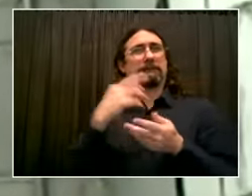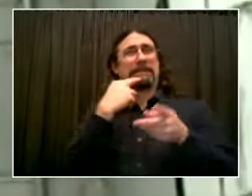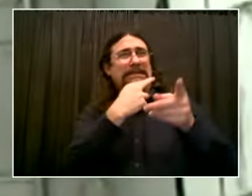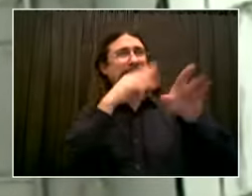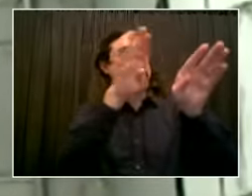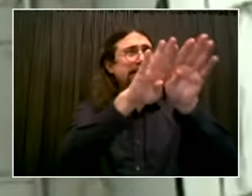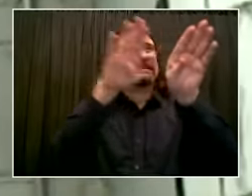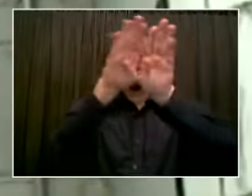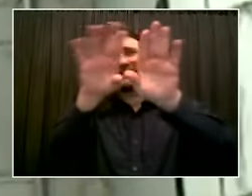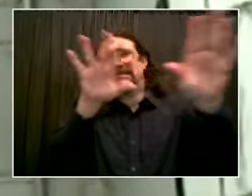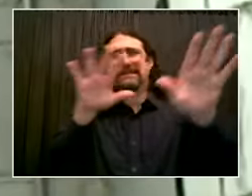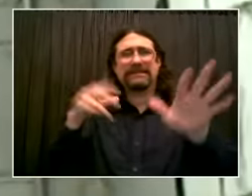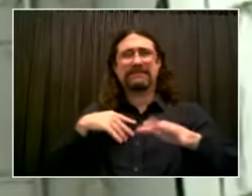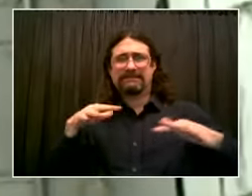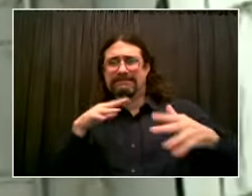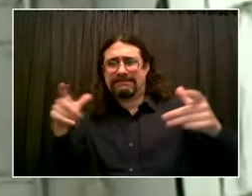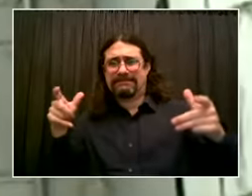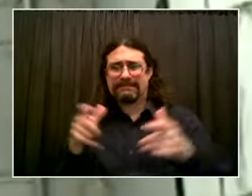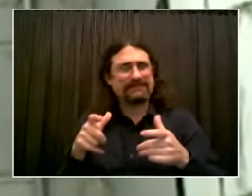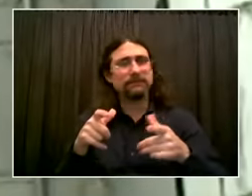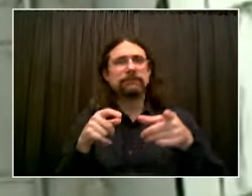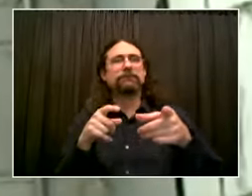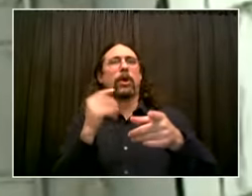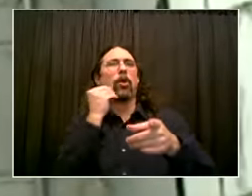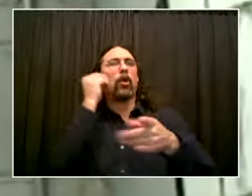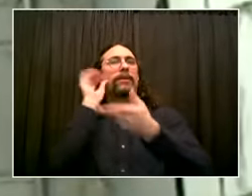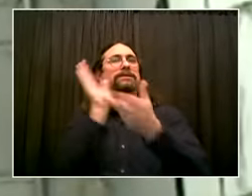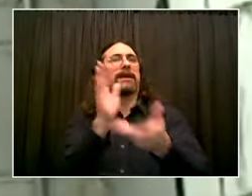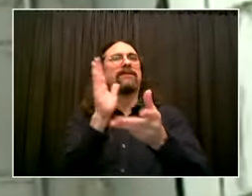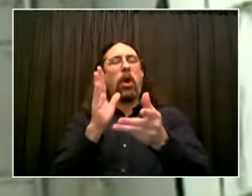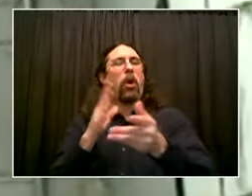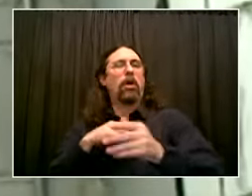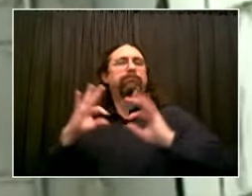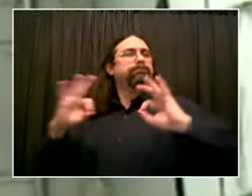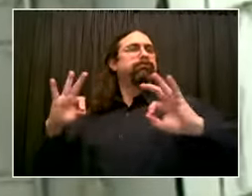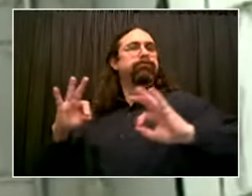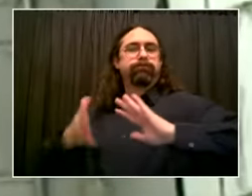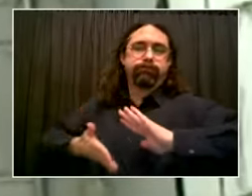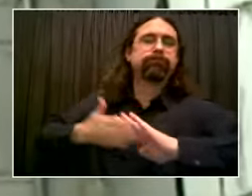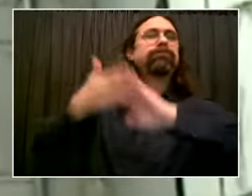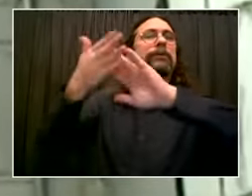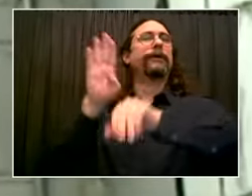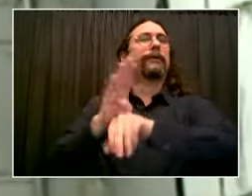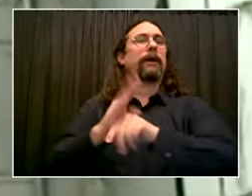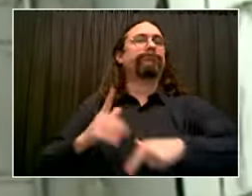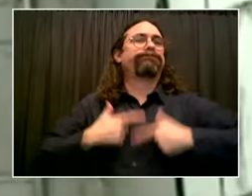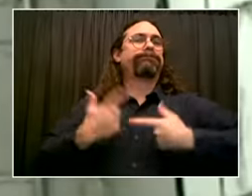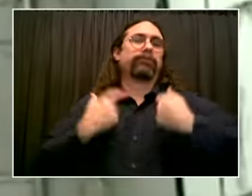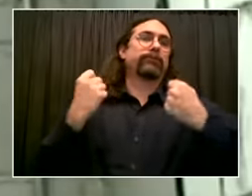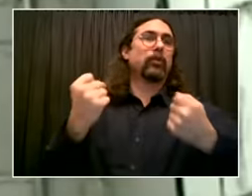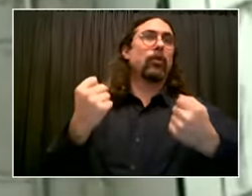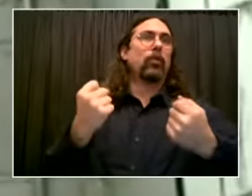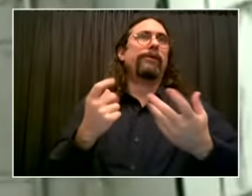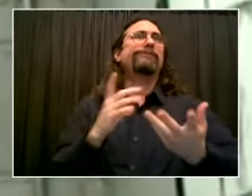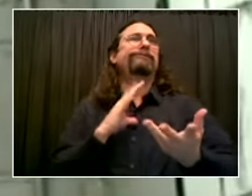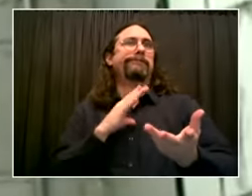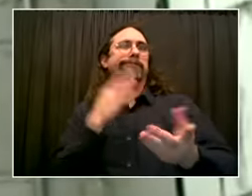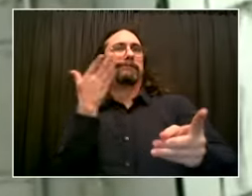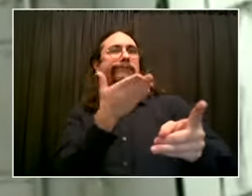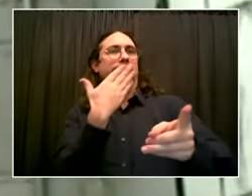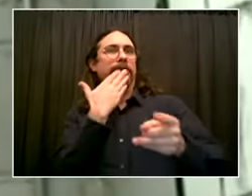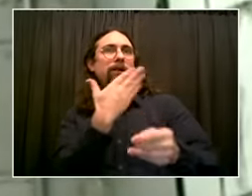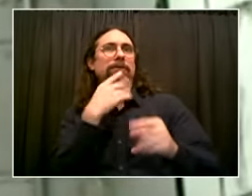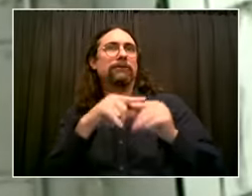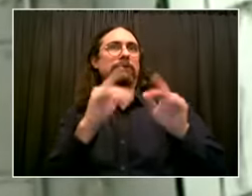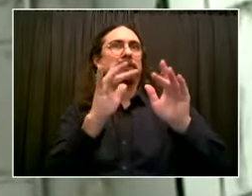possible. We also implemented an ordering app so that as restaurants and other venues come back online, they